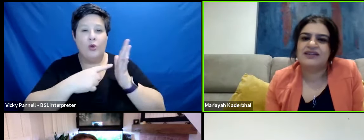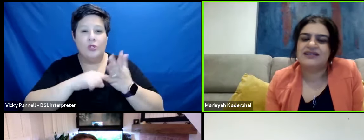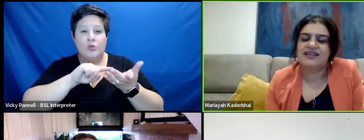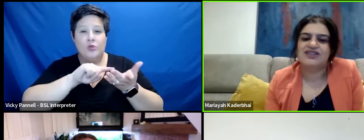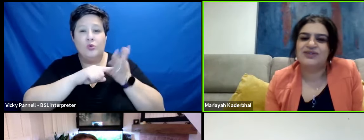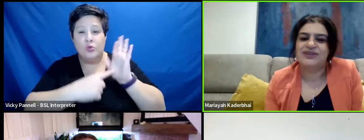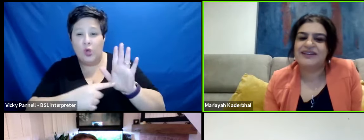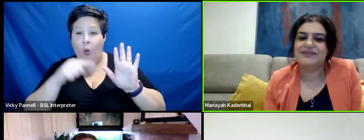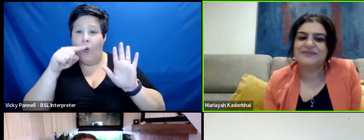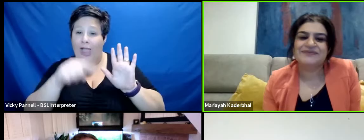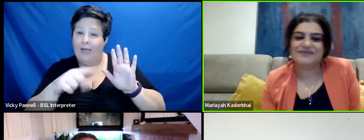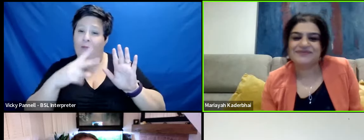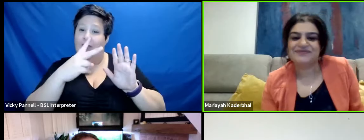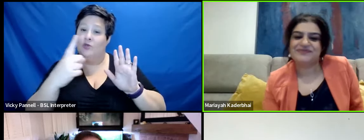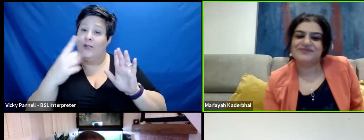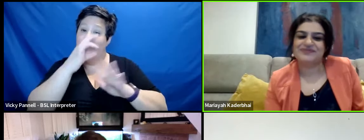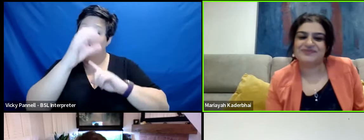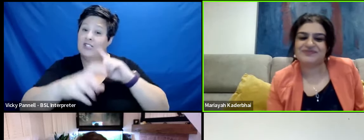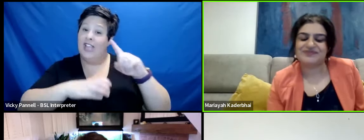21st century?